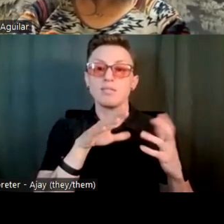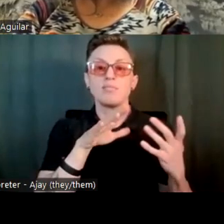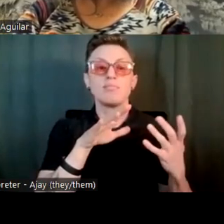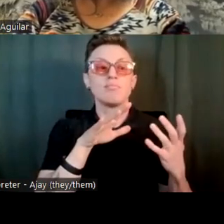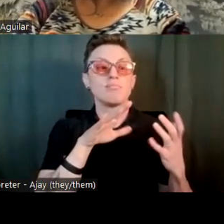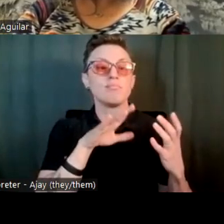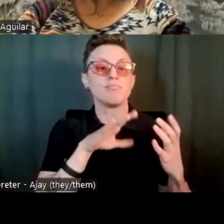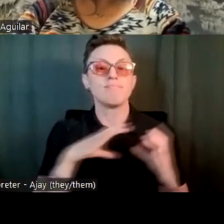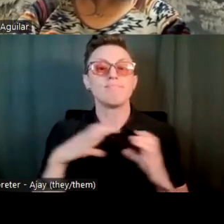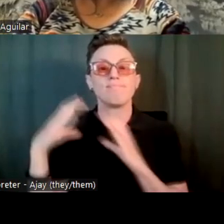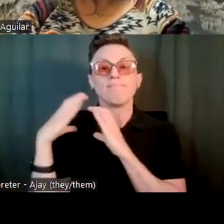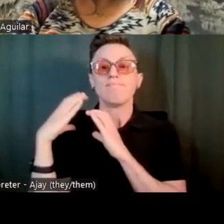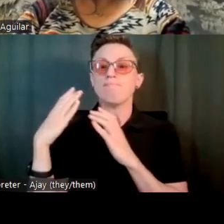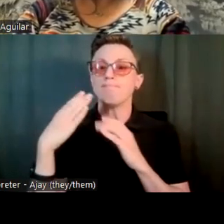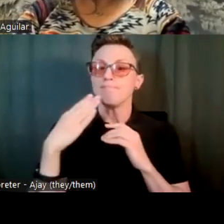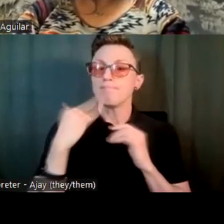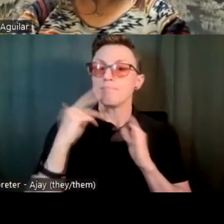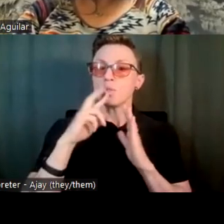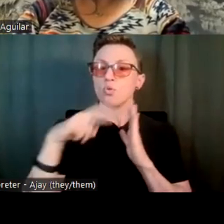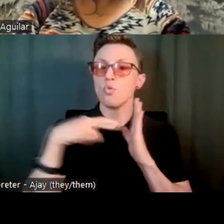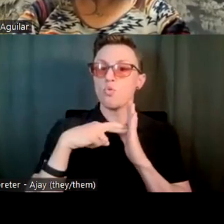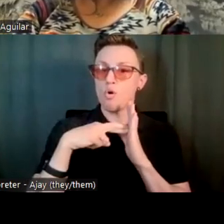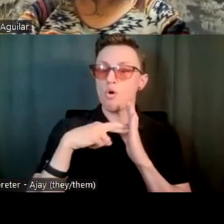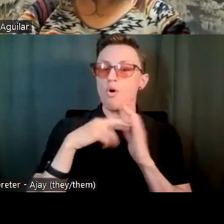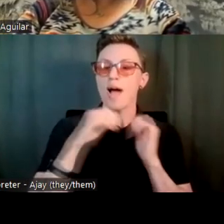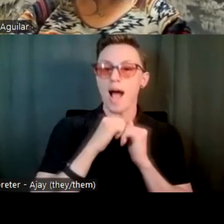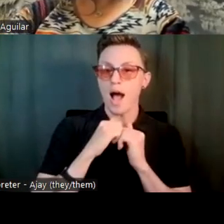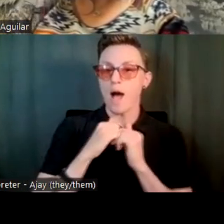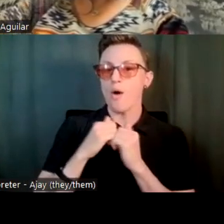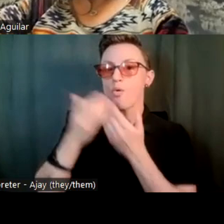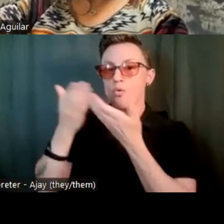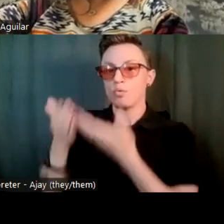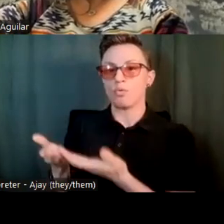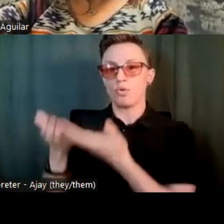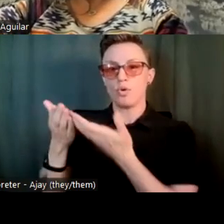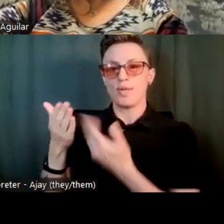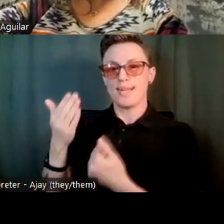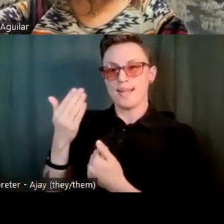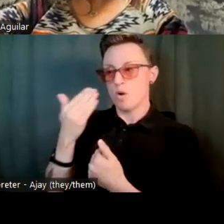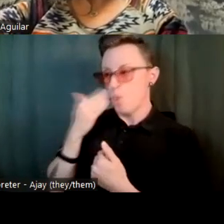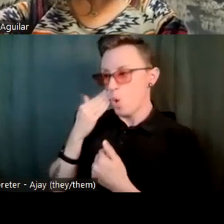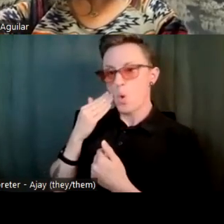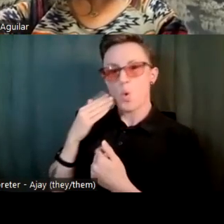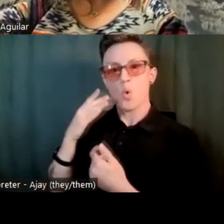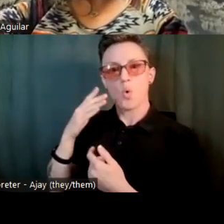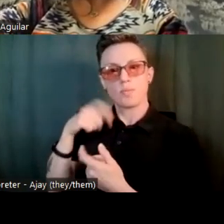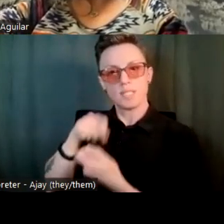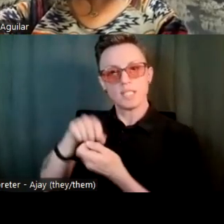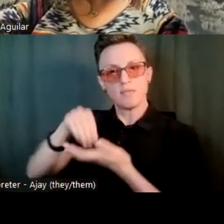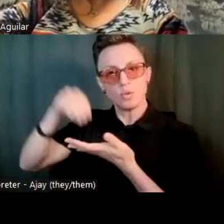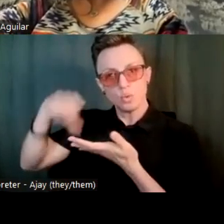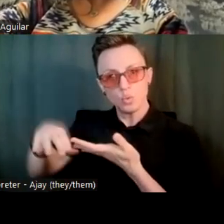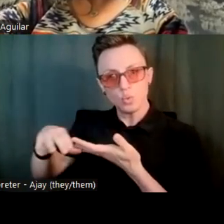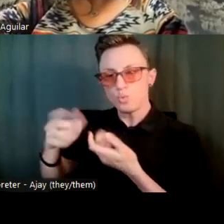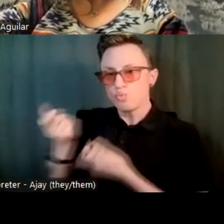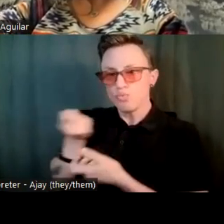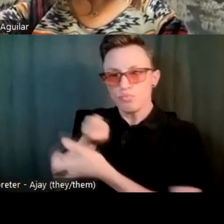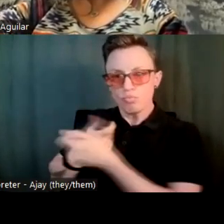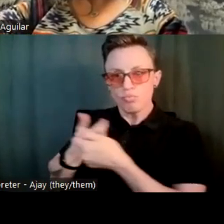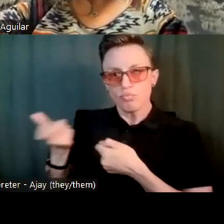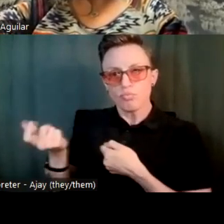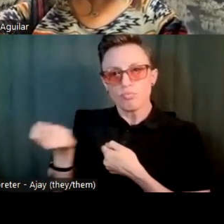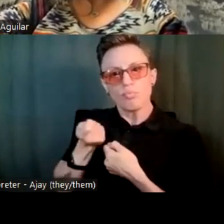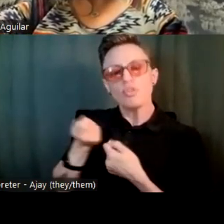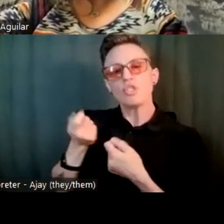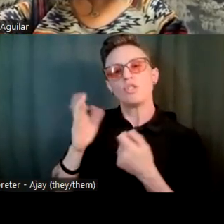when it comes to getting to know, you know, an individual child. A lot of times, um, it just takes a little bit